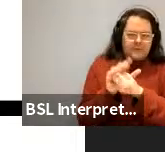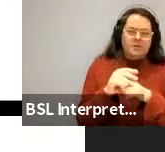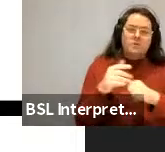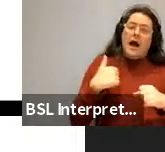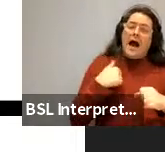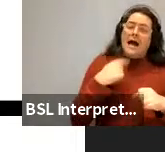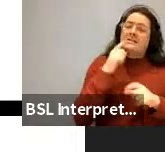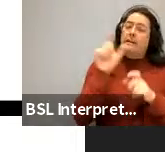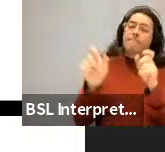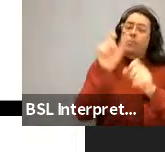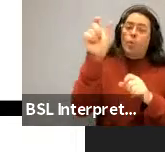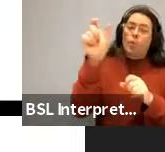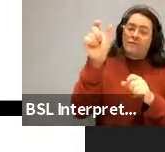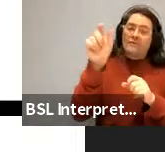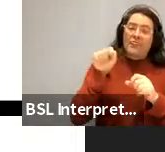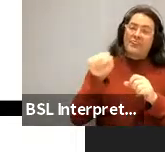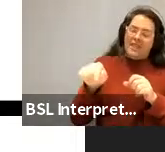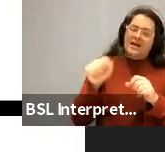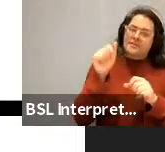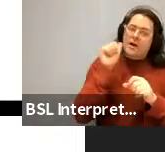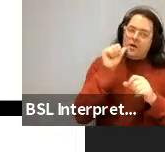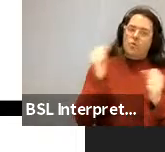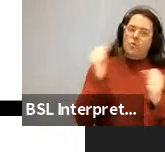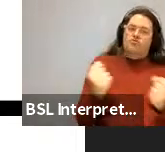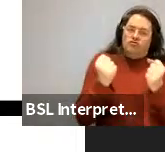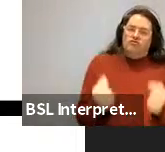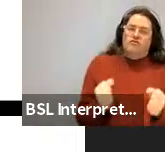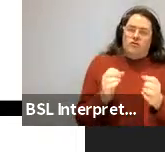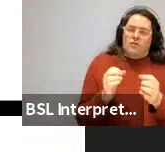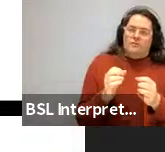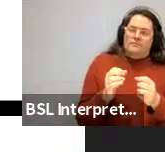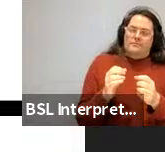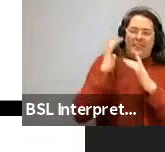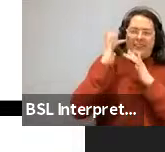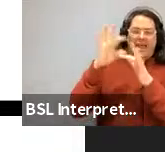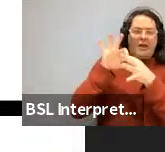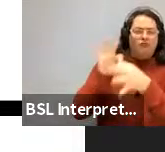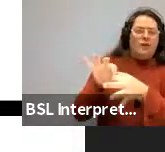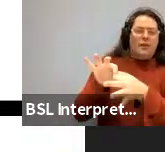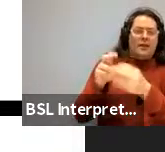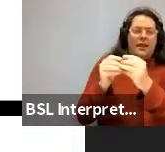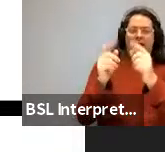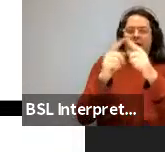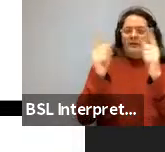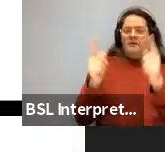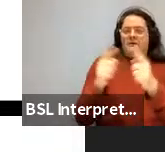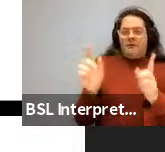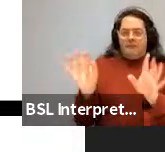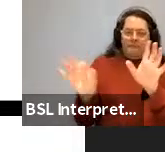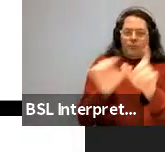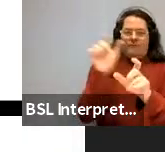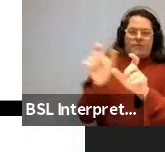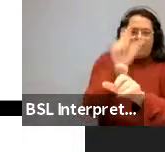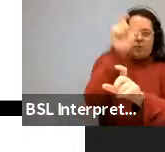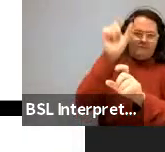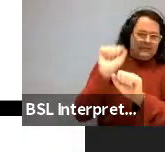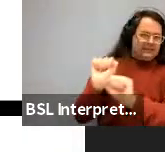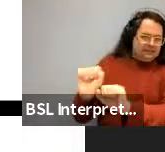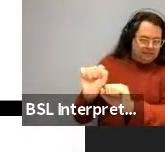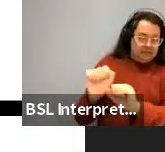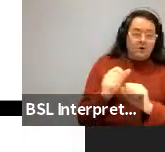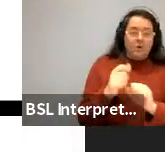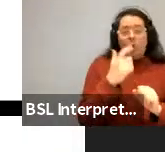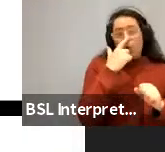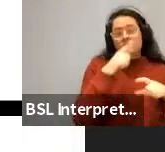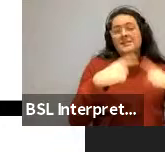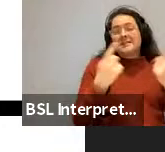movement, that's a theory loaded way to talk about the connections between pairs of sentences. A different way to think about them is in terms of their relationship,